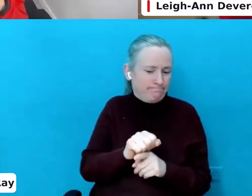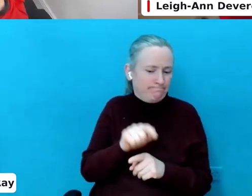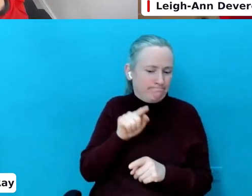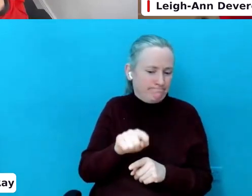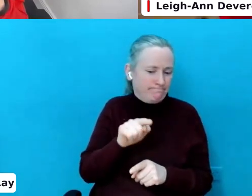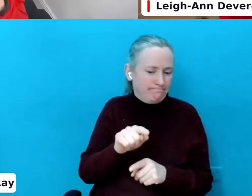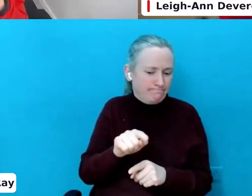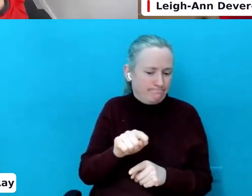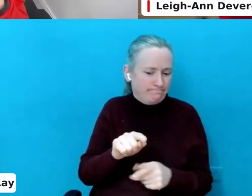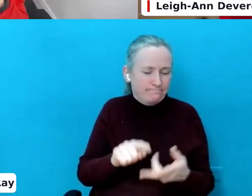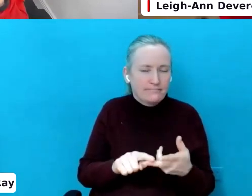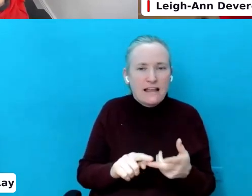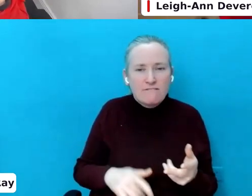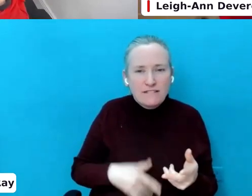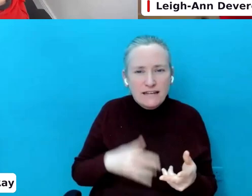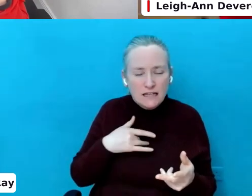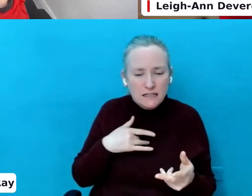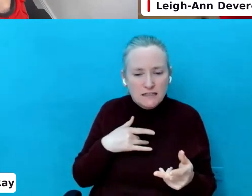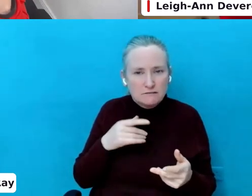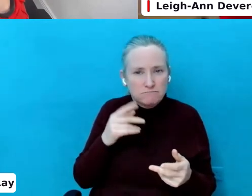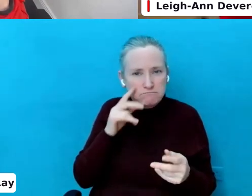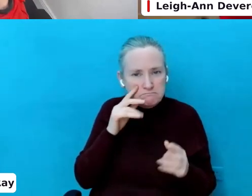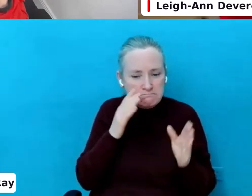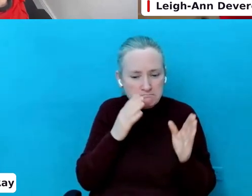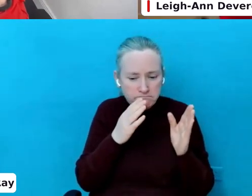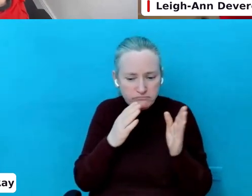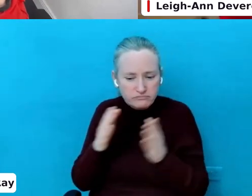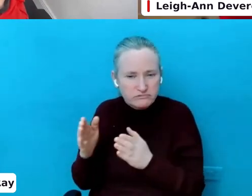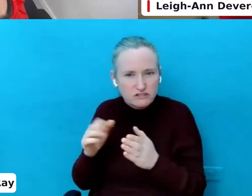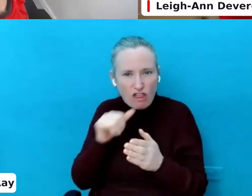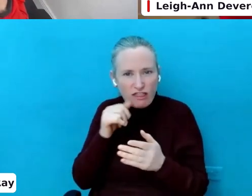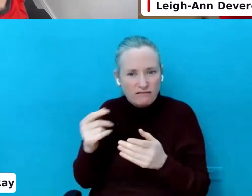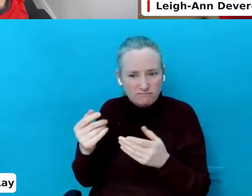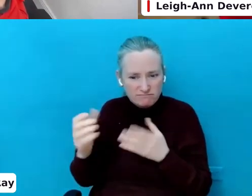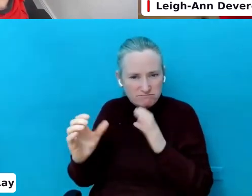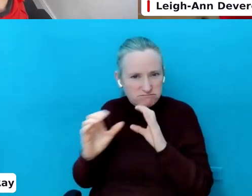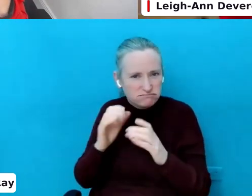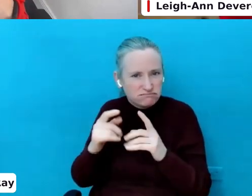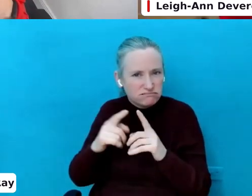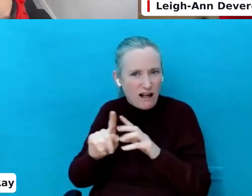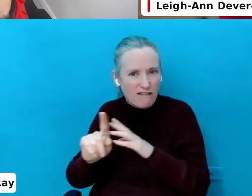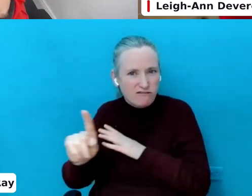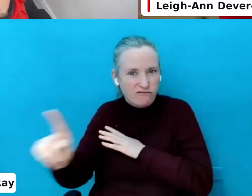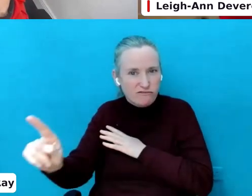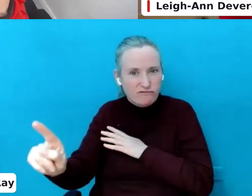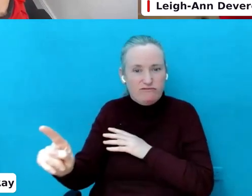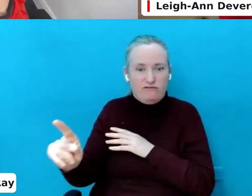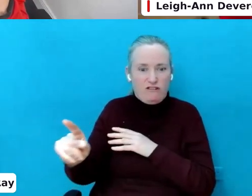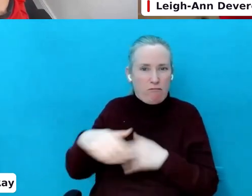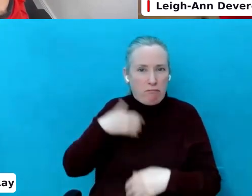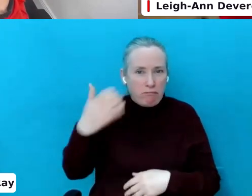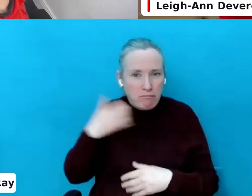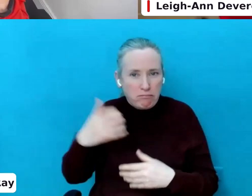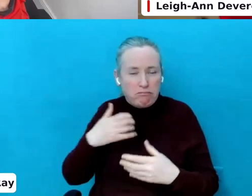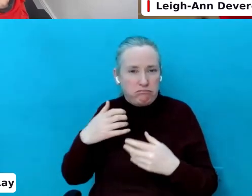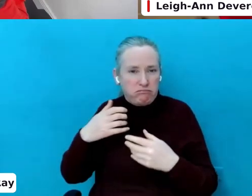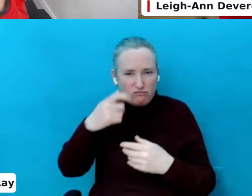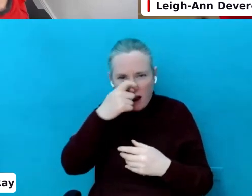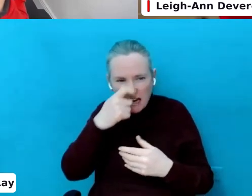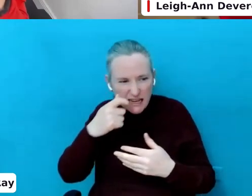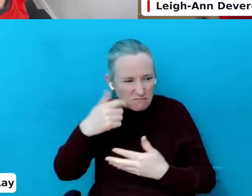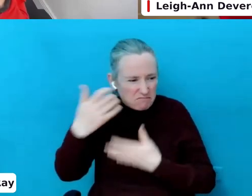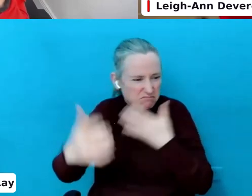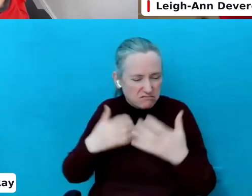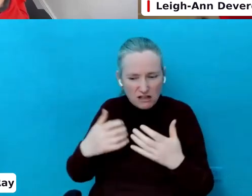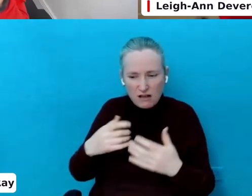engaging with family anymore. If they're being really erratic and cranky and having outbursts. If